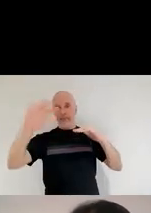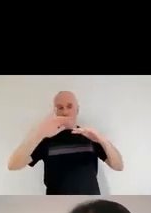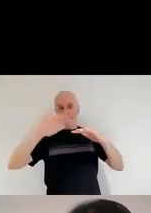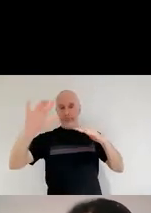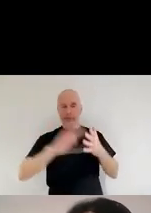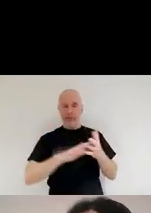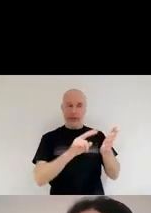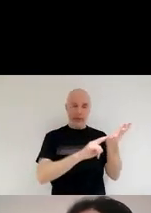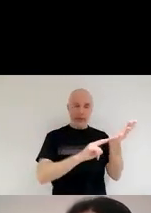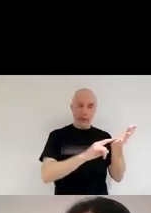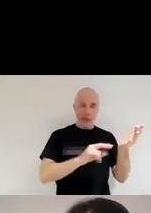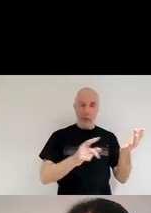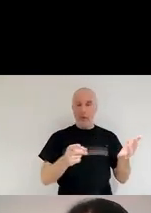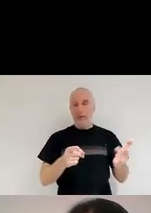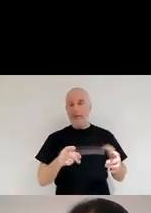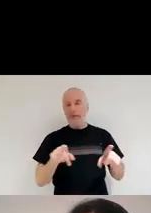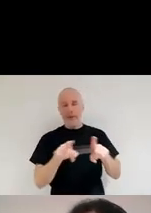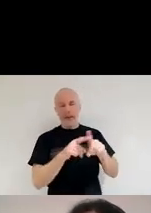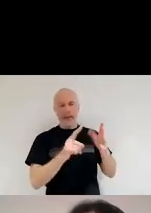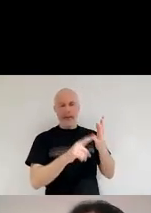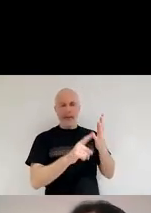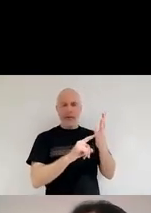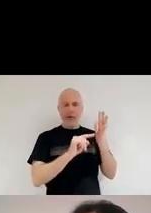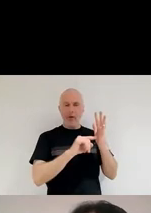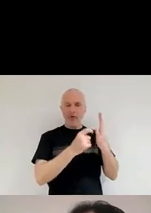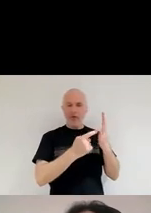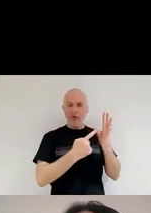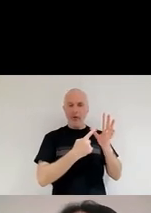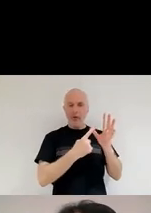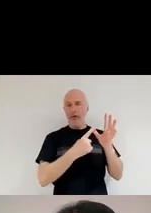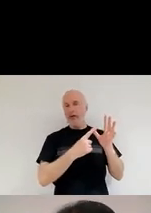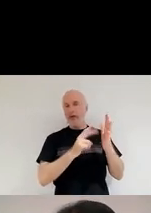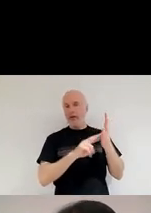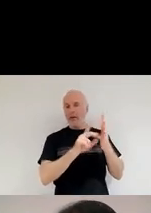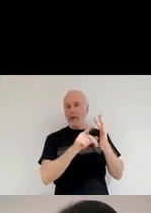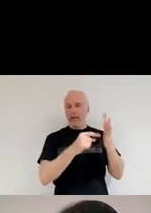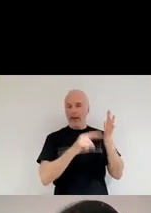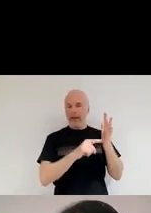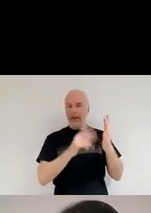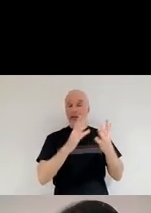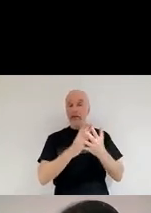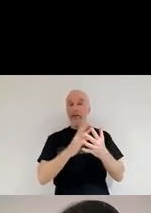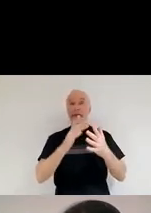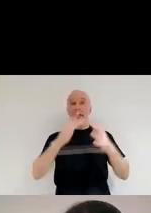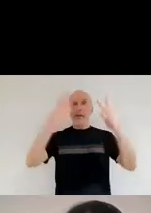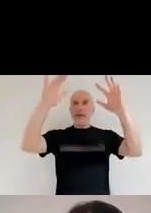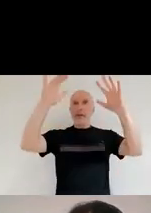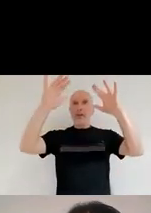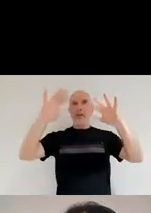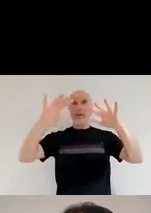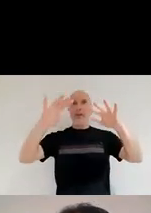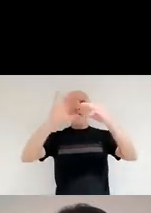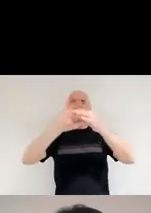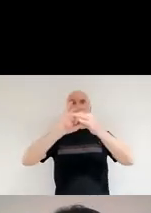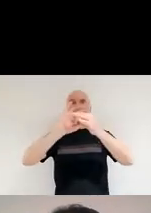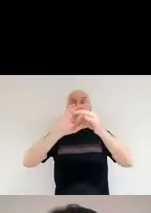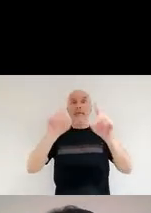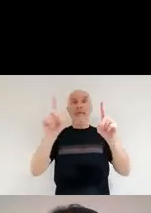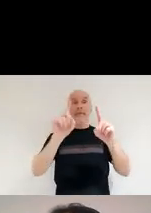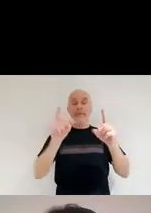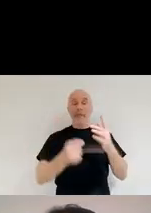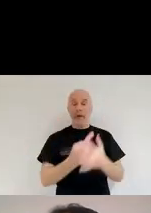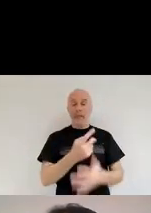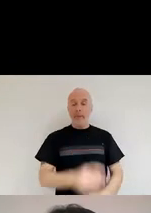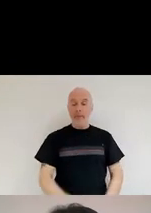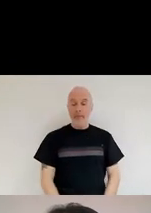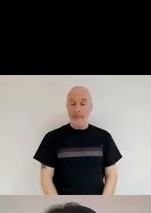light, like ultraviolet light, they interact very well with dust. So what happens is that this